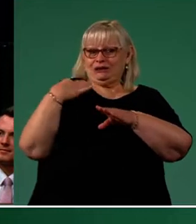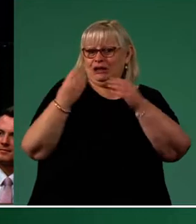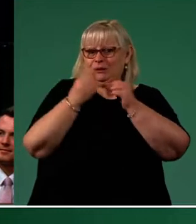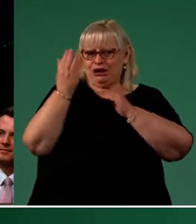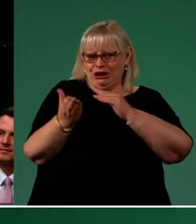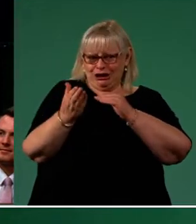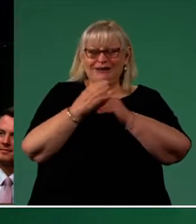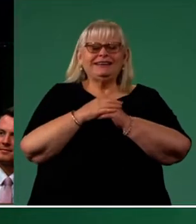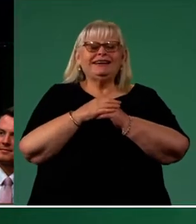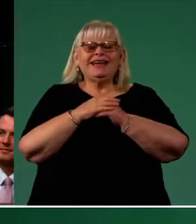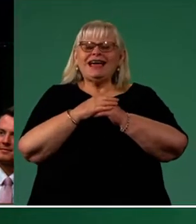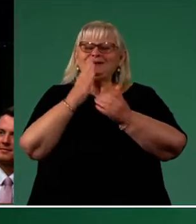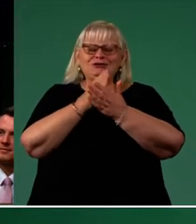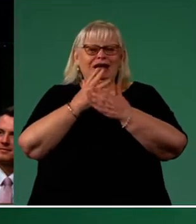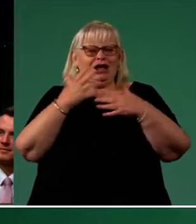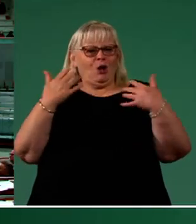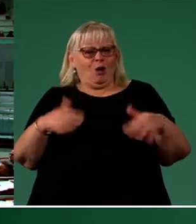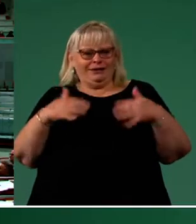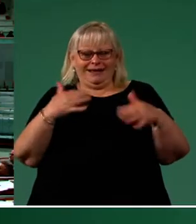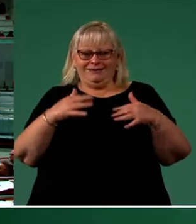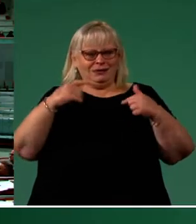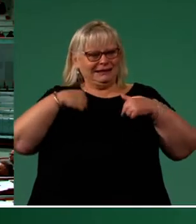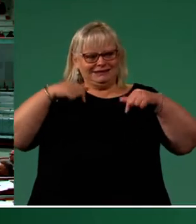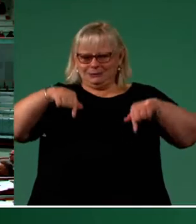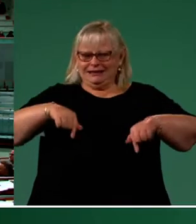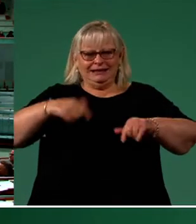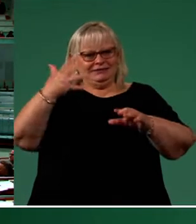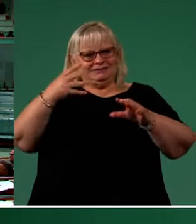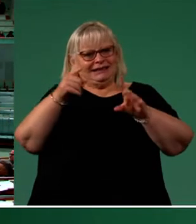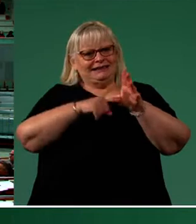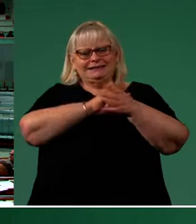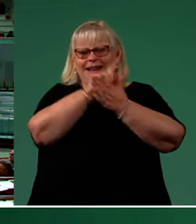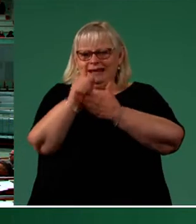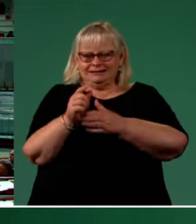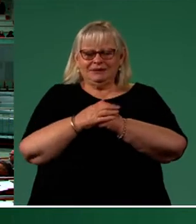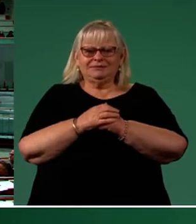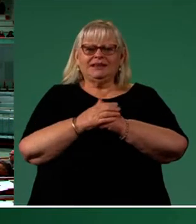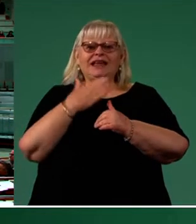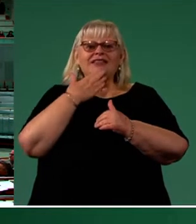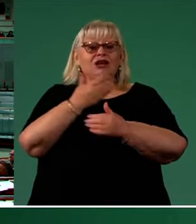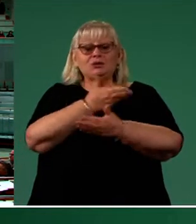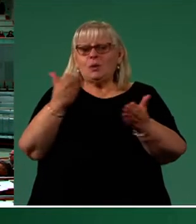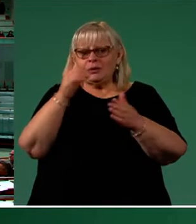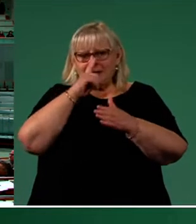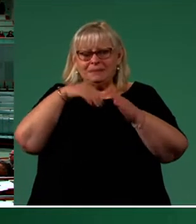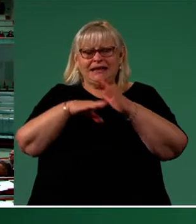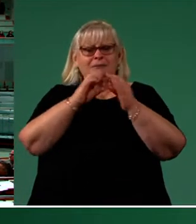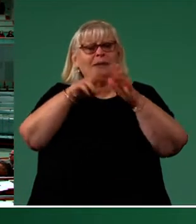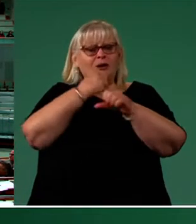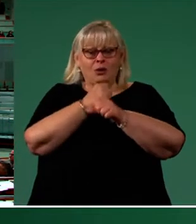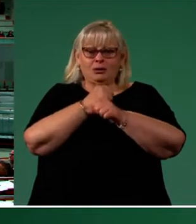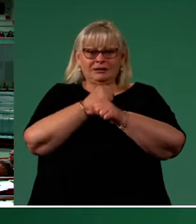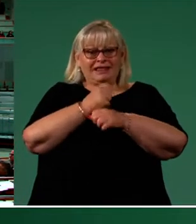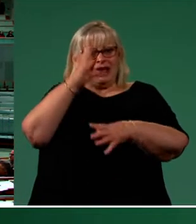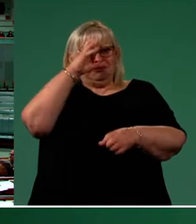and it's such an honour to repeat her extraordinary feat 15 years on. And of course thank you to the people of Bennelong for their faith